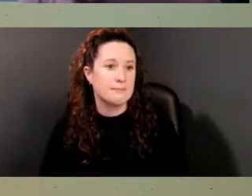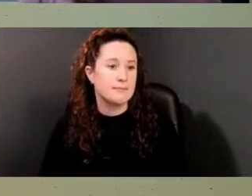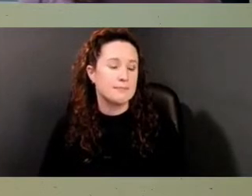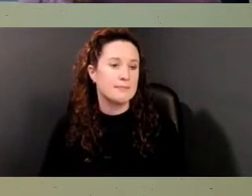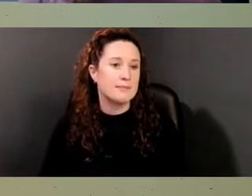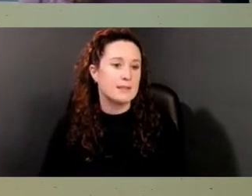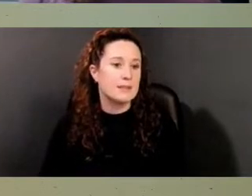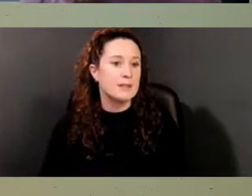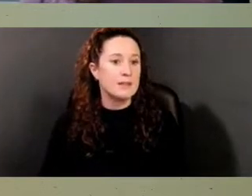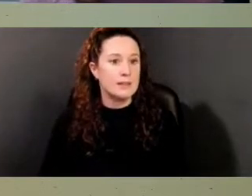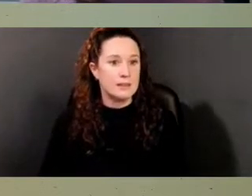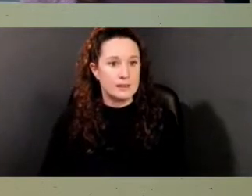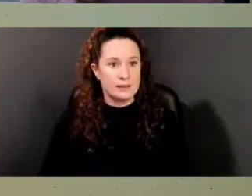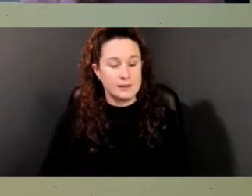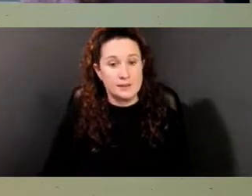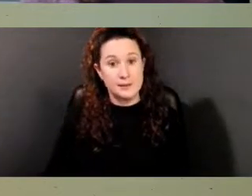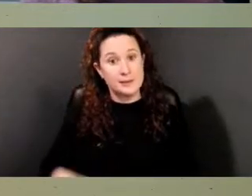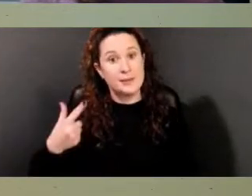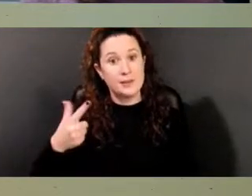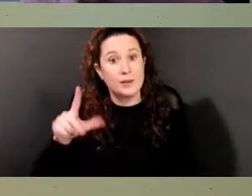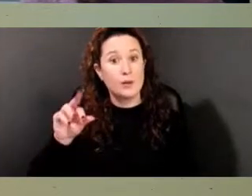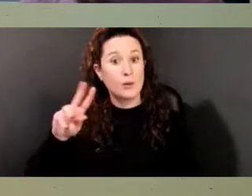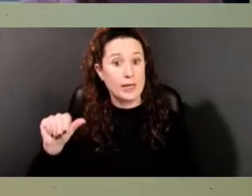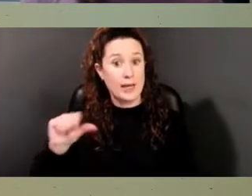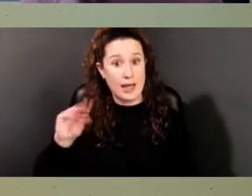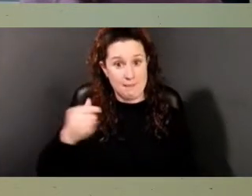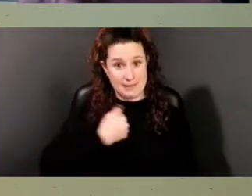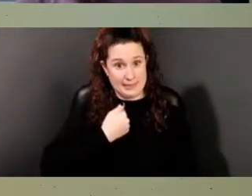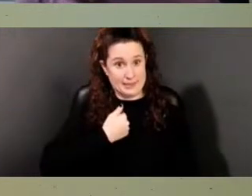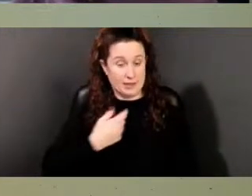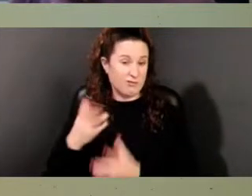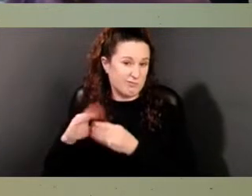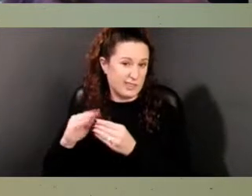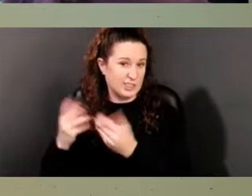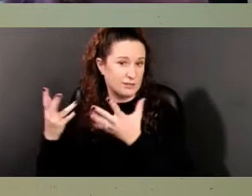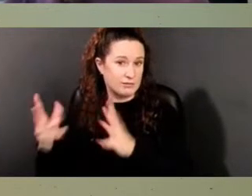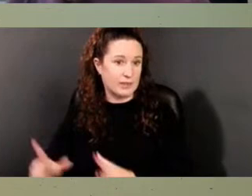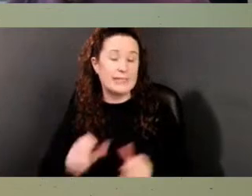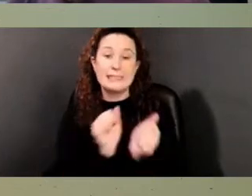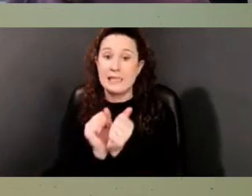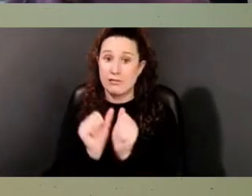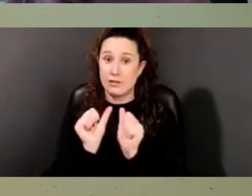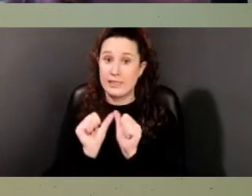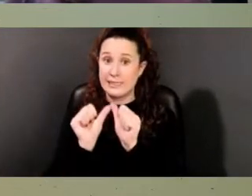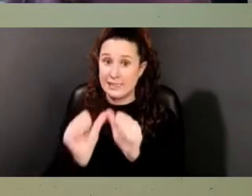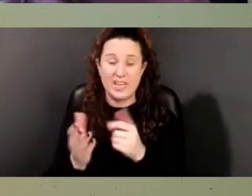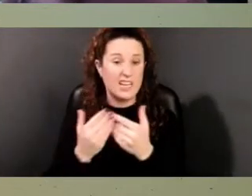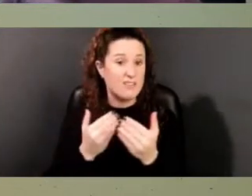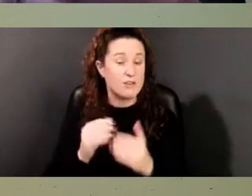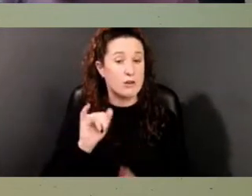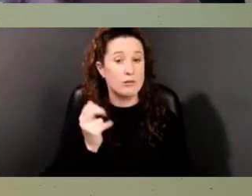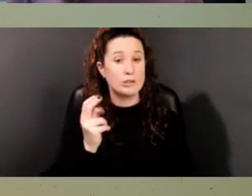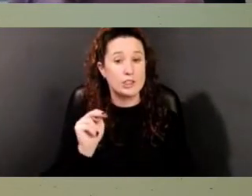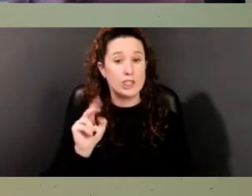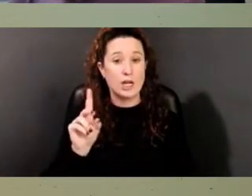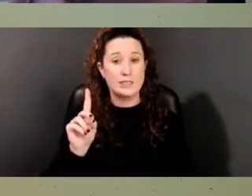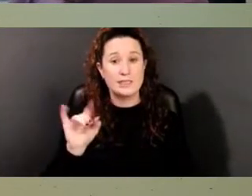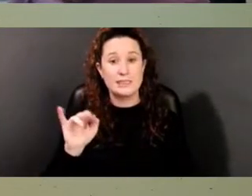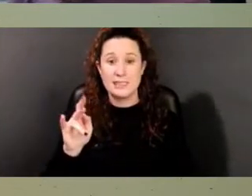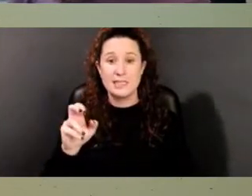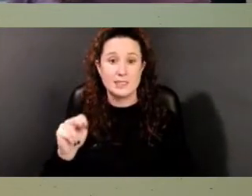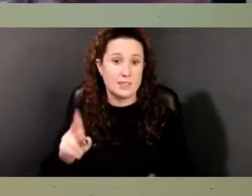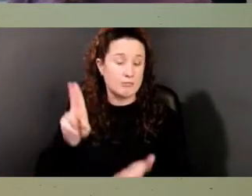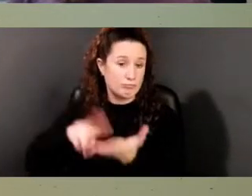Like both Gloria and I mentioned earlier, slavery continued at the plantation, even after John Dickinson's manumissions. Deborah and William White